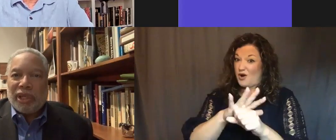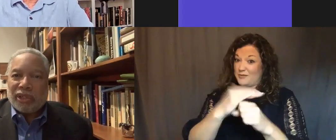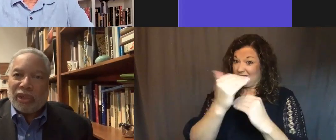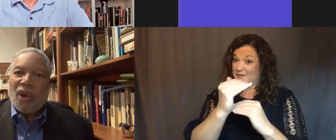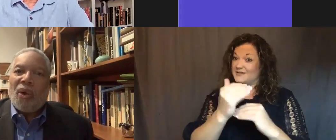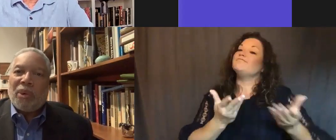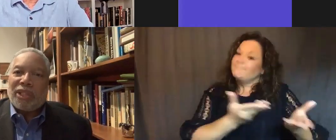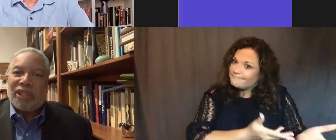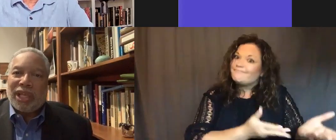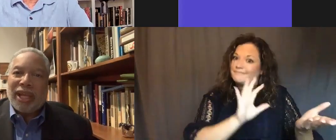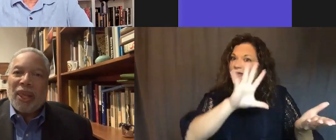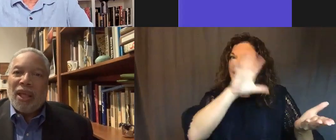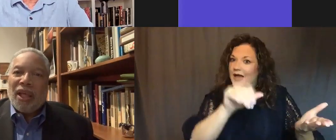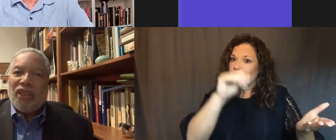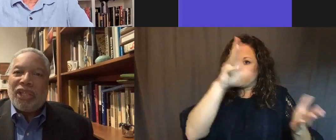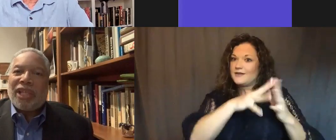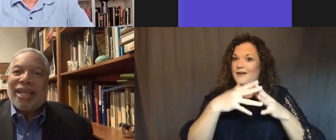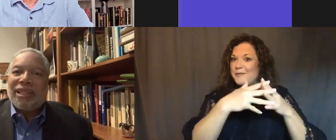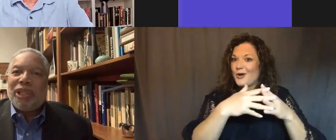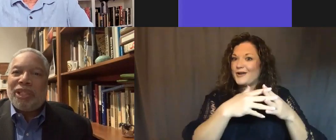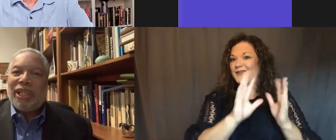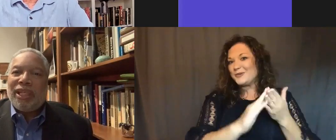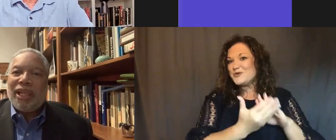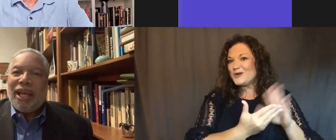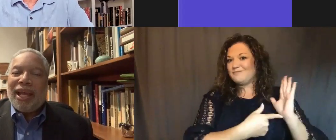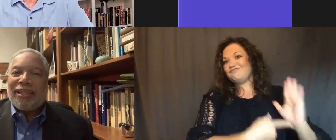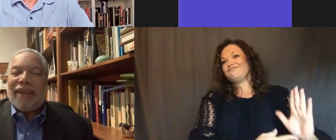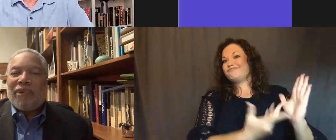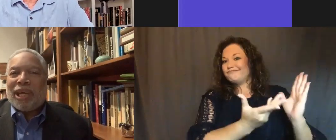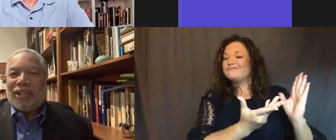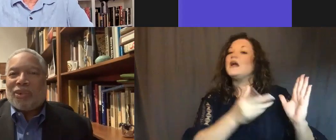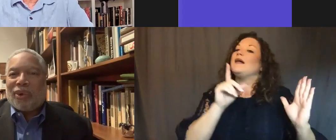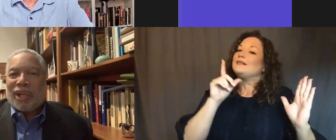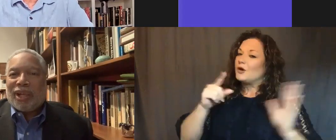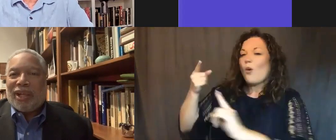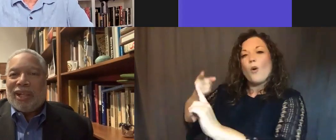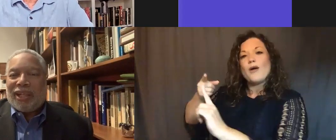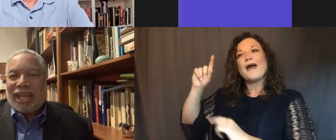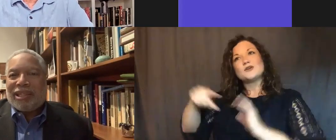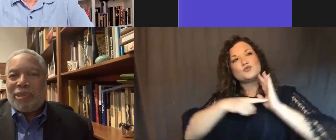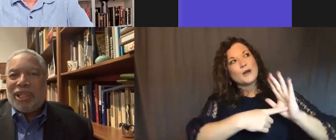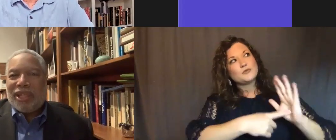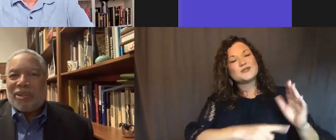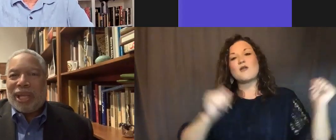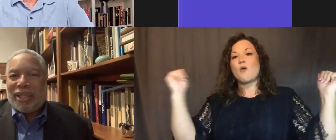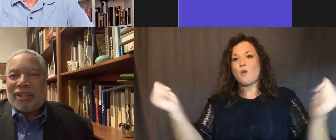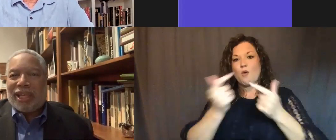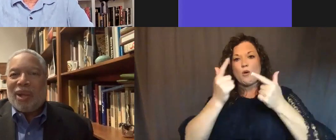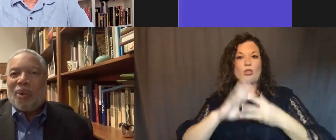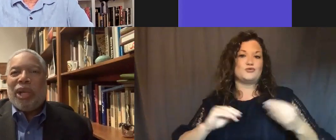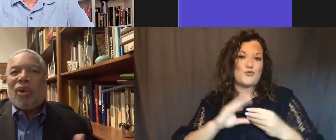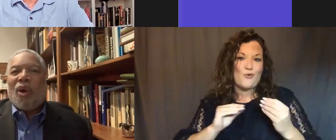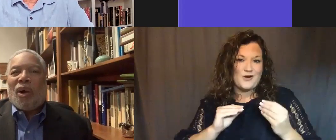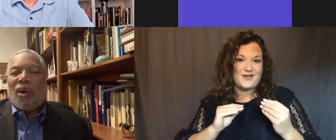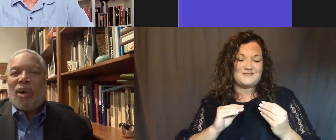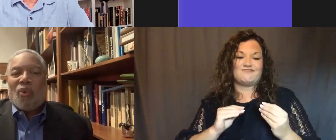this community. So the goal was to say this has to be seen as everybody's story, that it has to be seen as a way that said